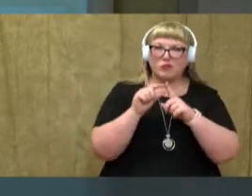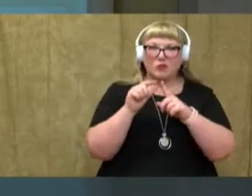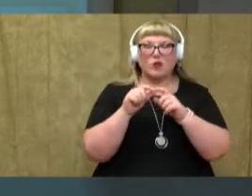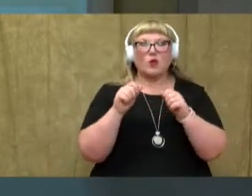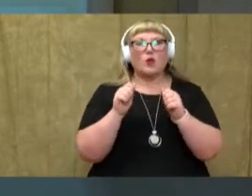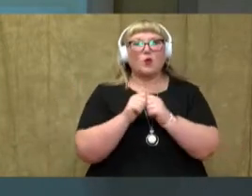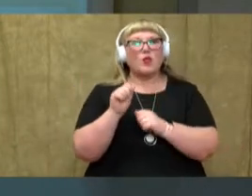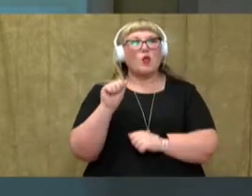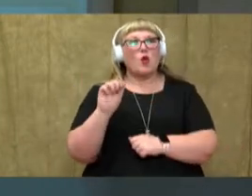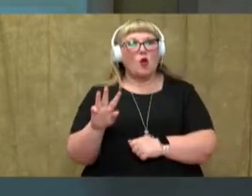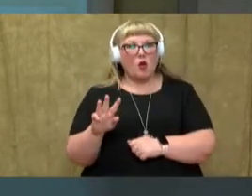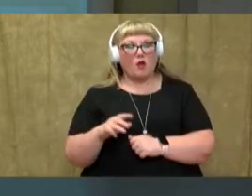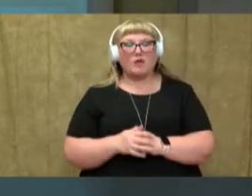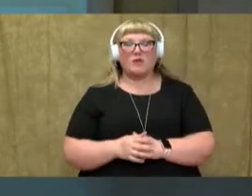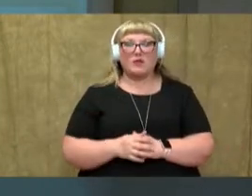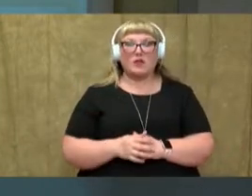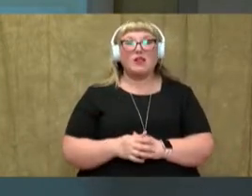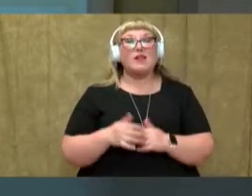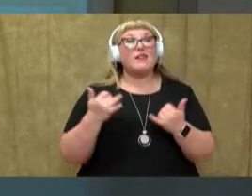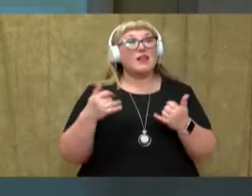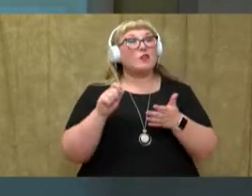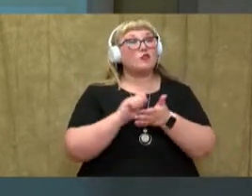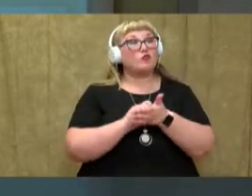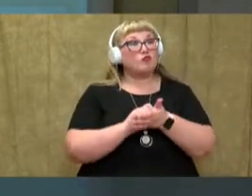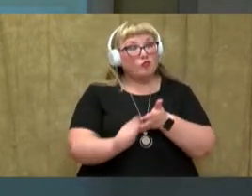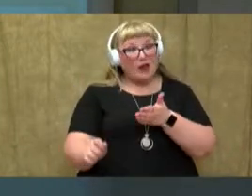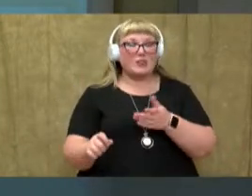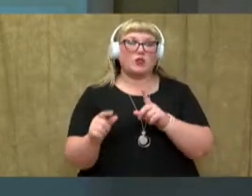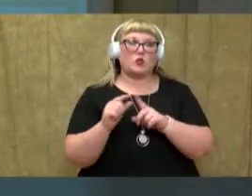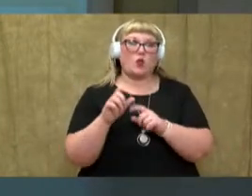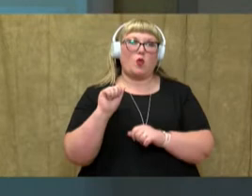with aww. Now, let's write some words with aww.